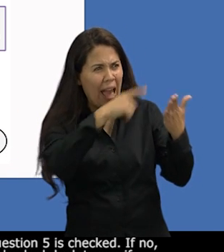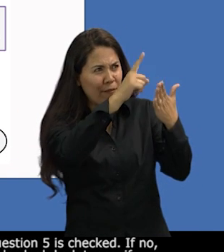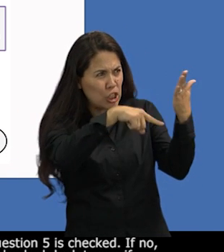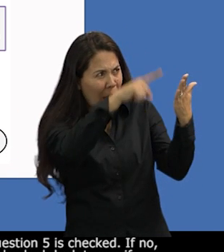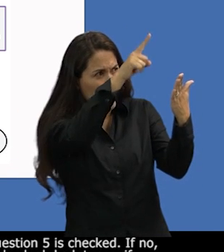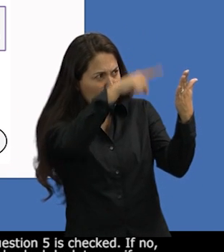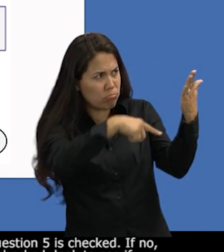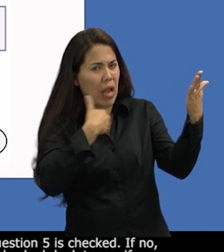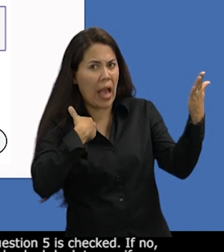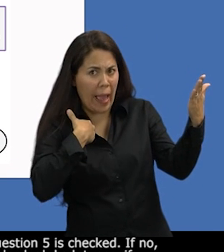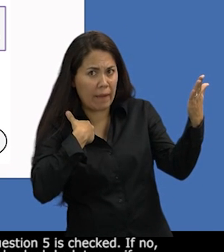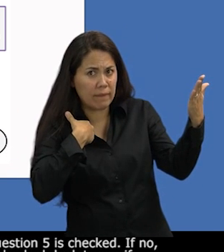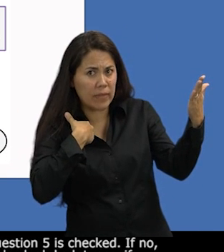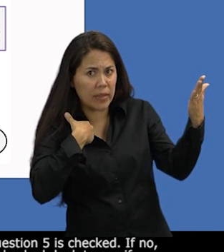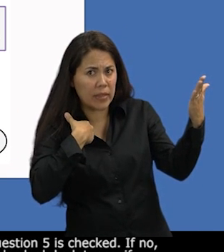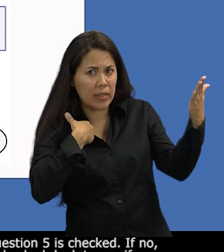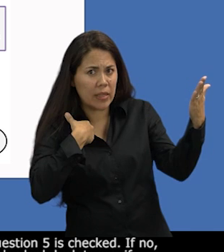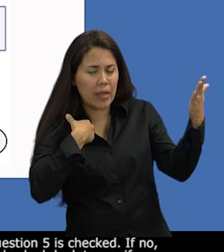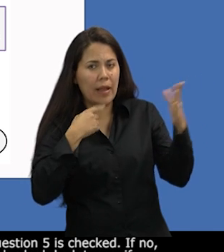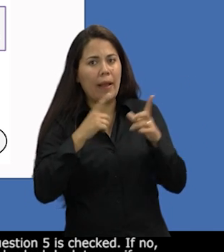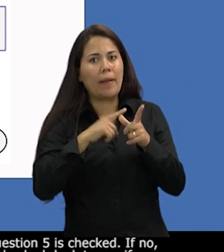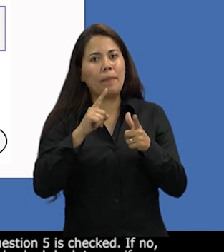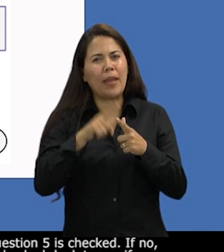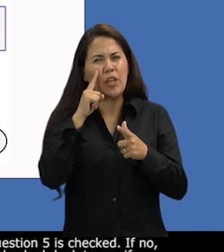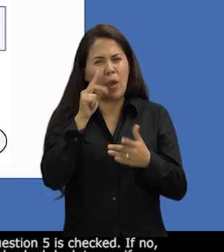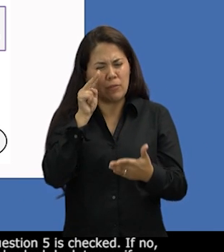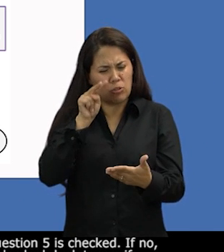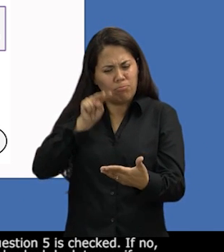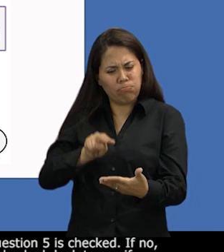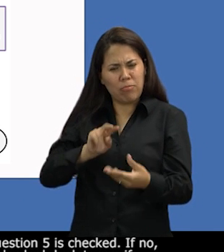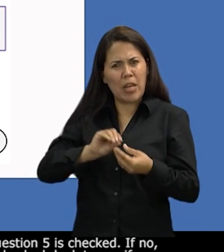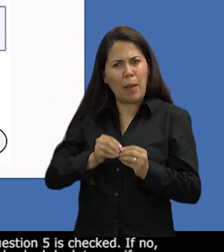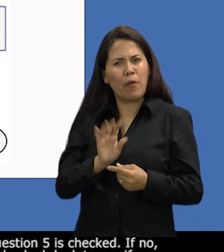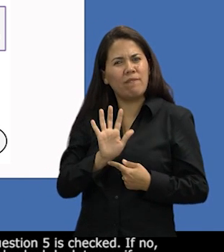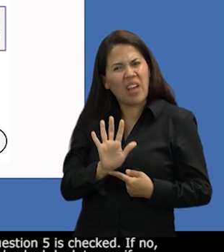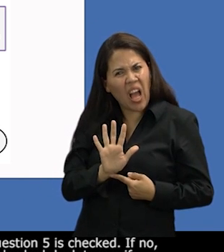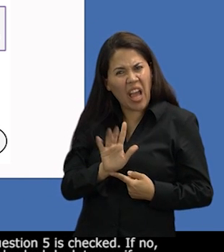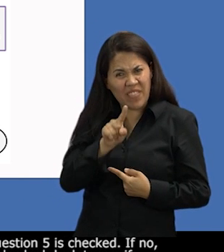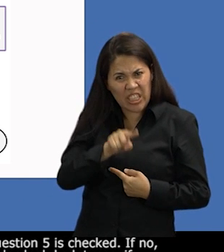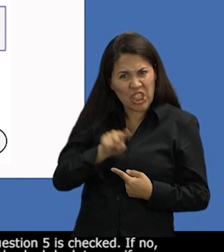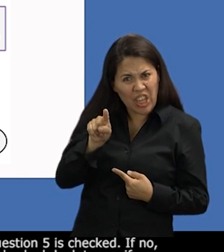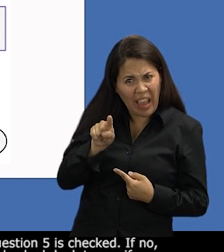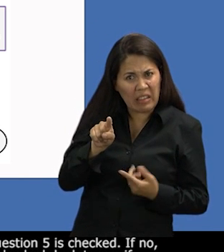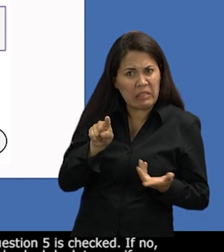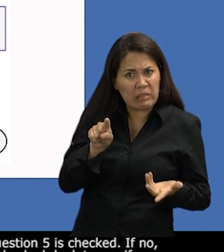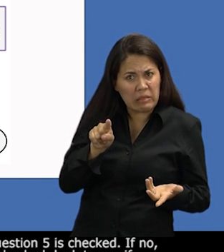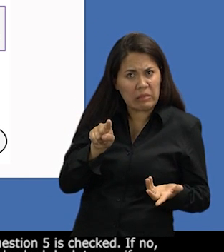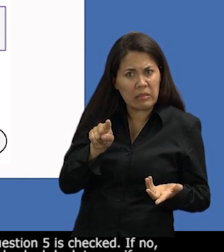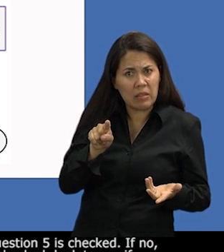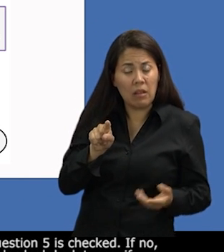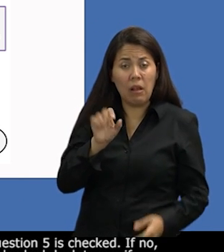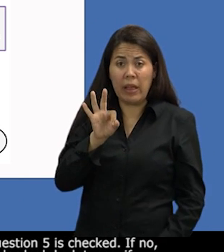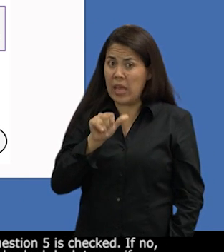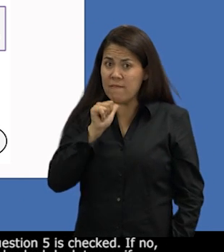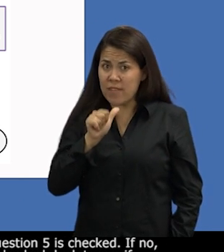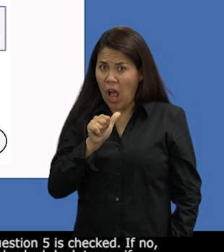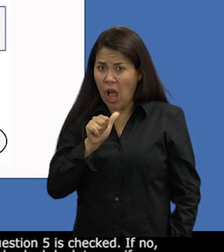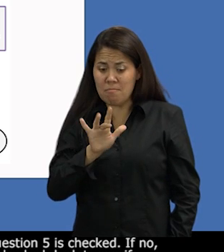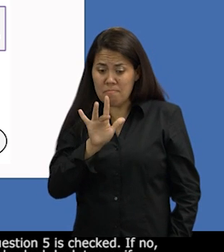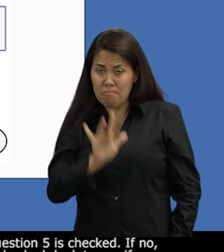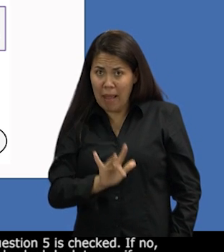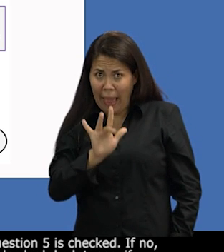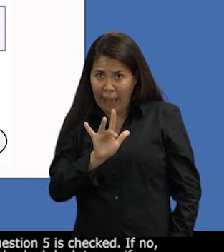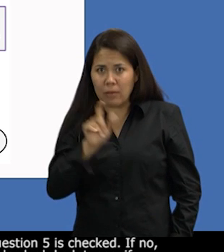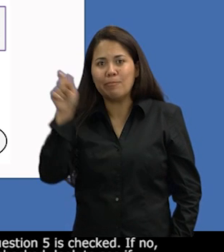question five is checked. If no, circle cipro to be dispensed. If